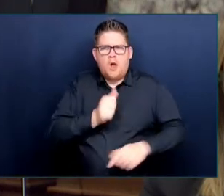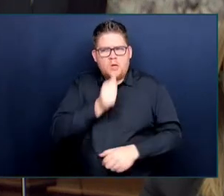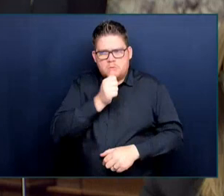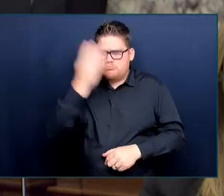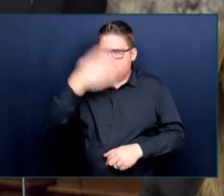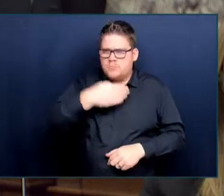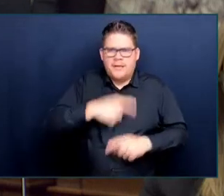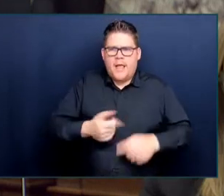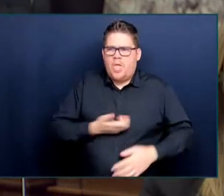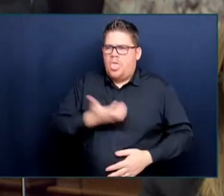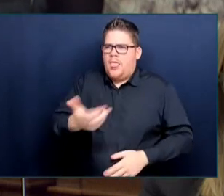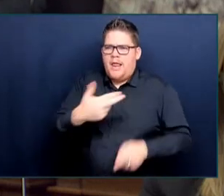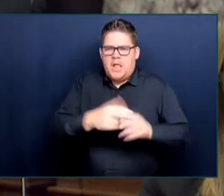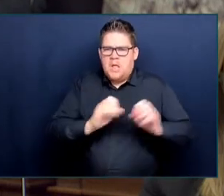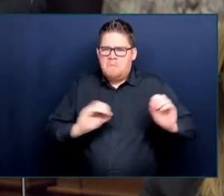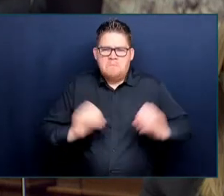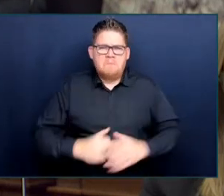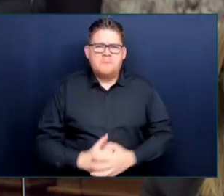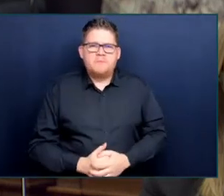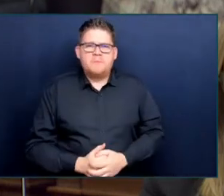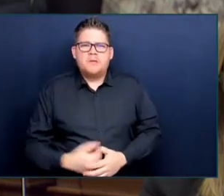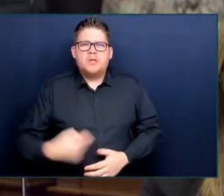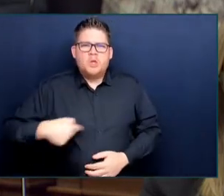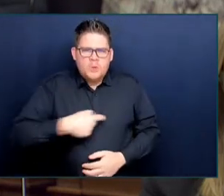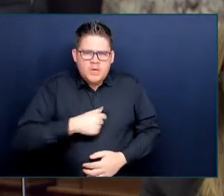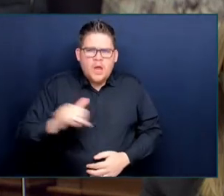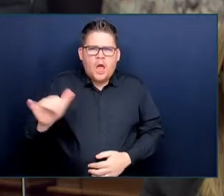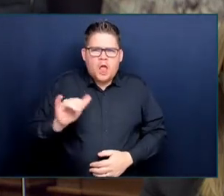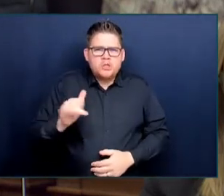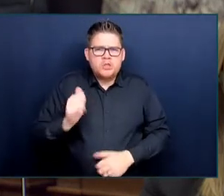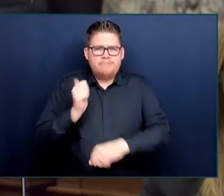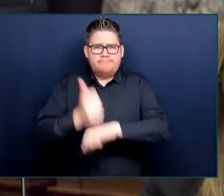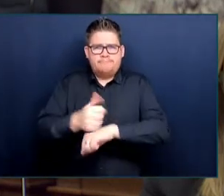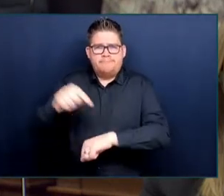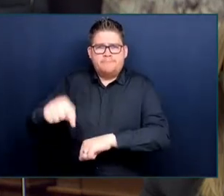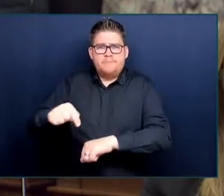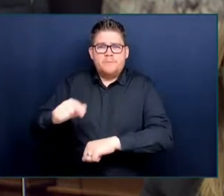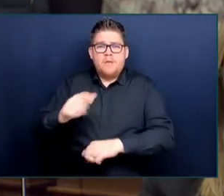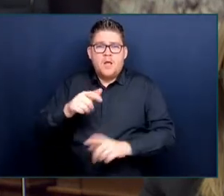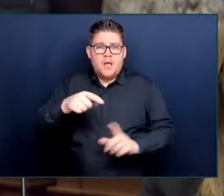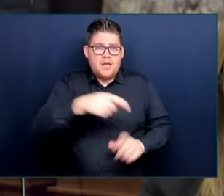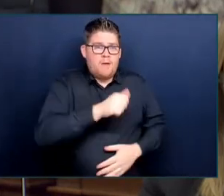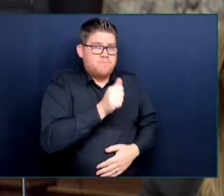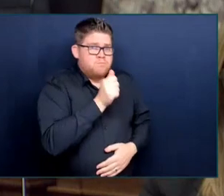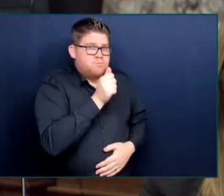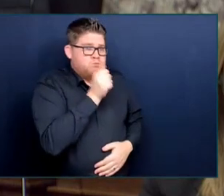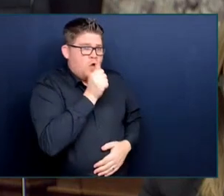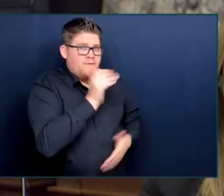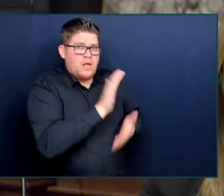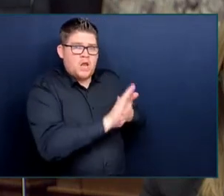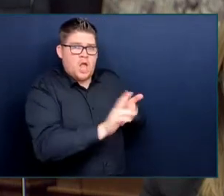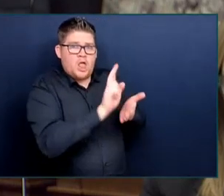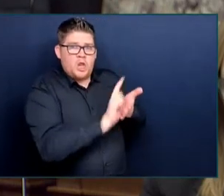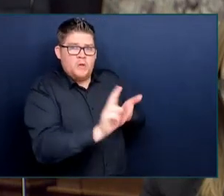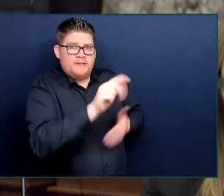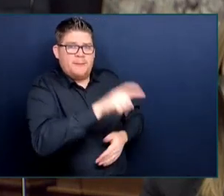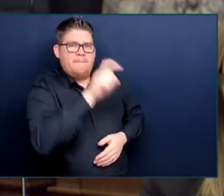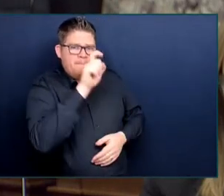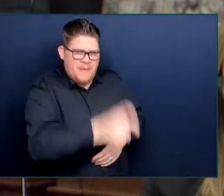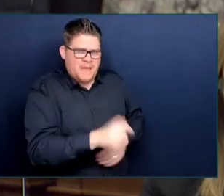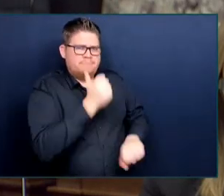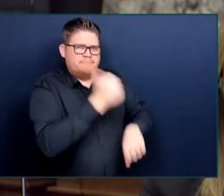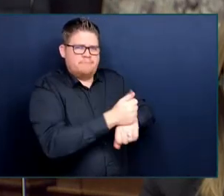a new requirement that all private training institutions must now have sexual violence policies and report on them annually because the previous government